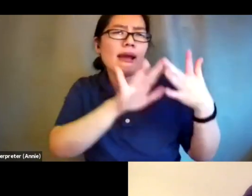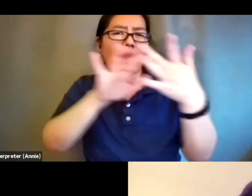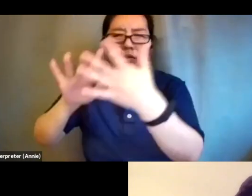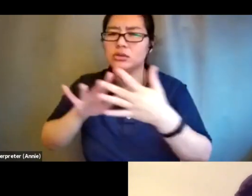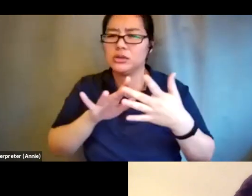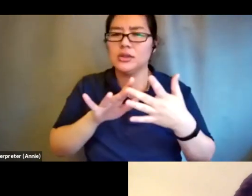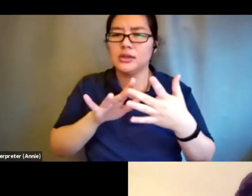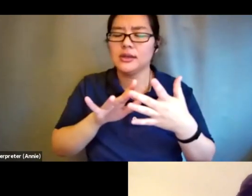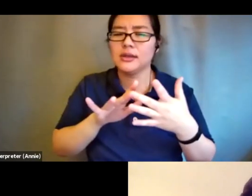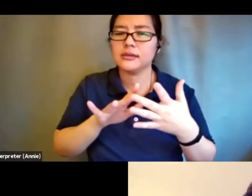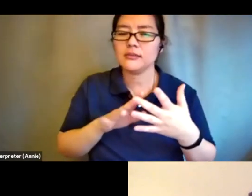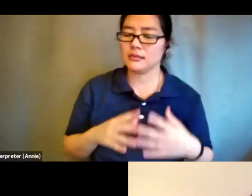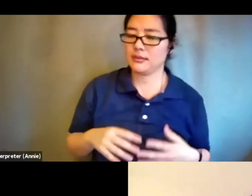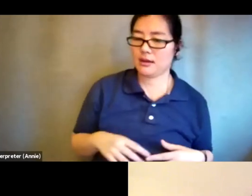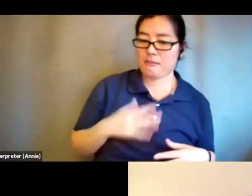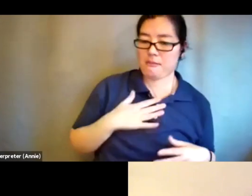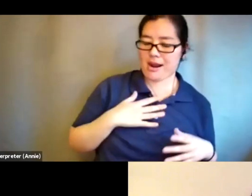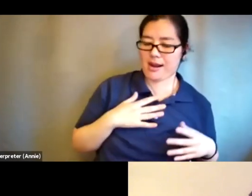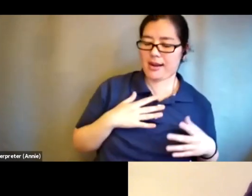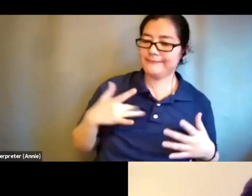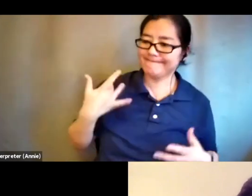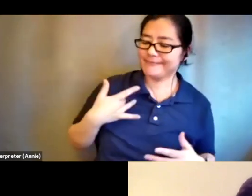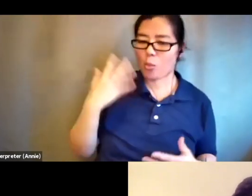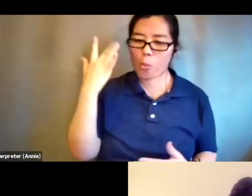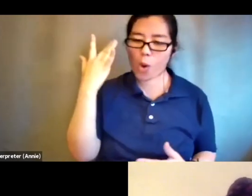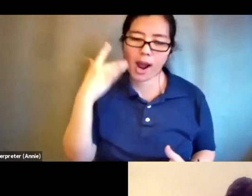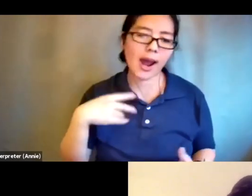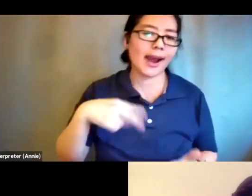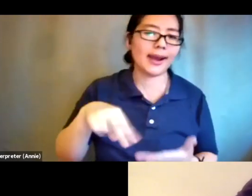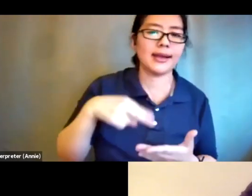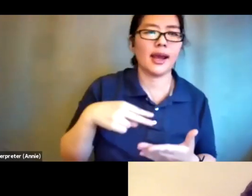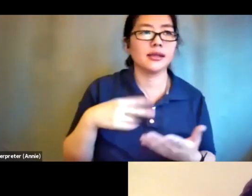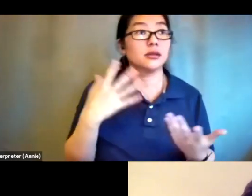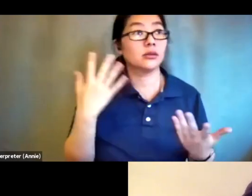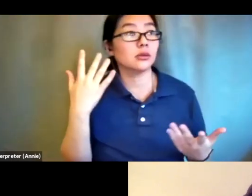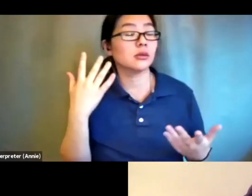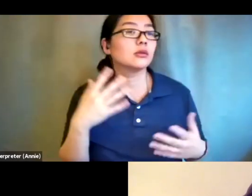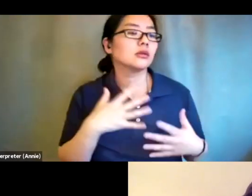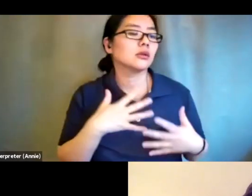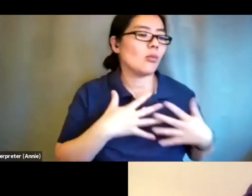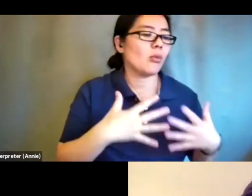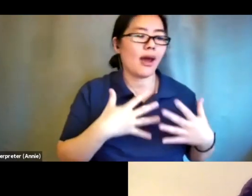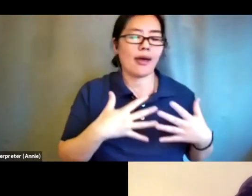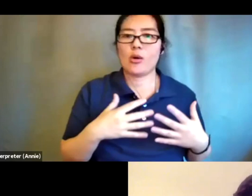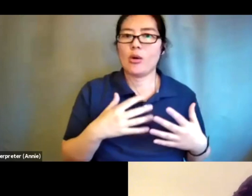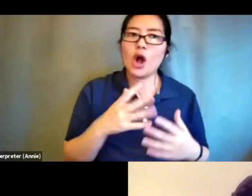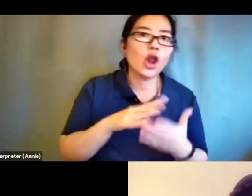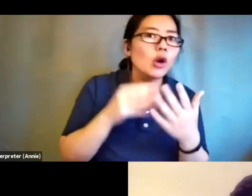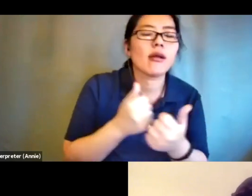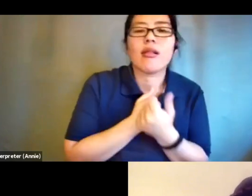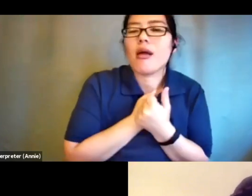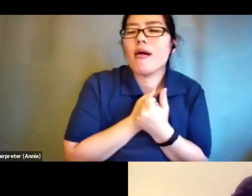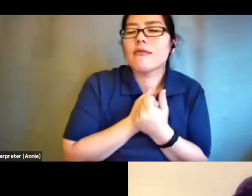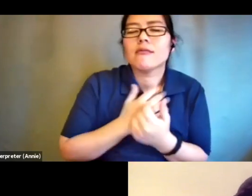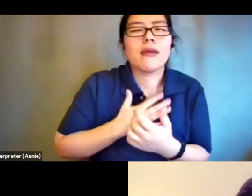that i dance about whether that's like being with breath or being with pain or learning to love my body a lot of people can relate to